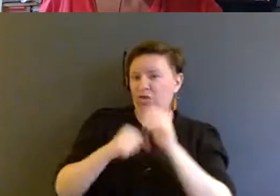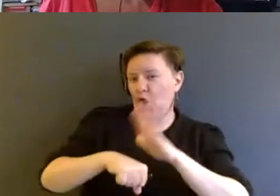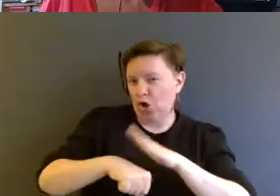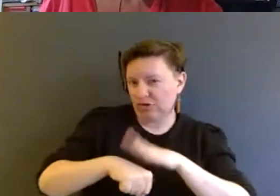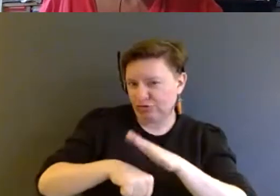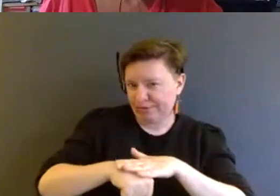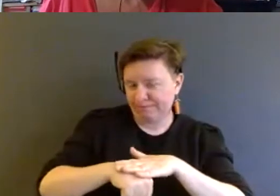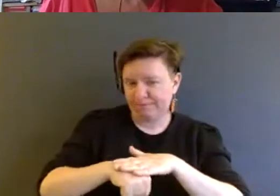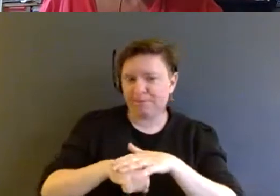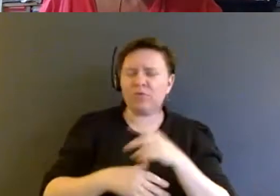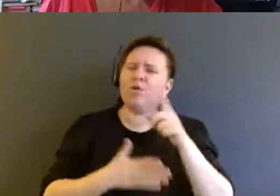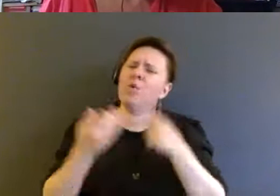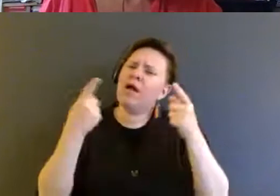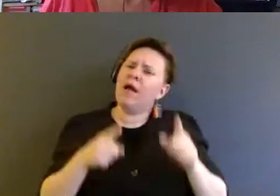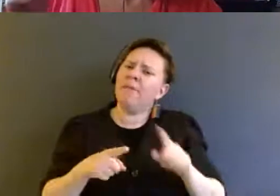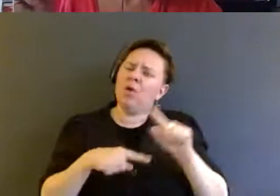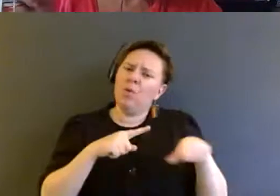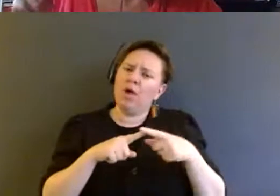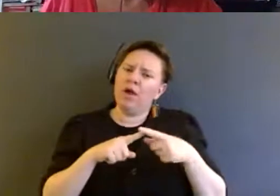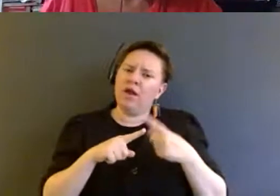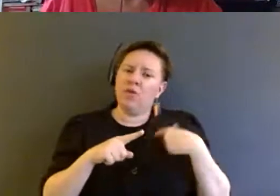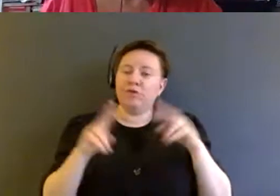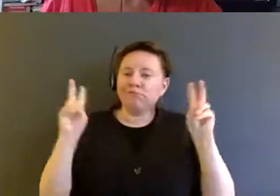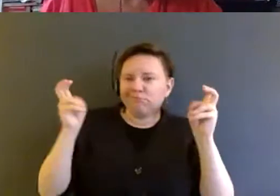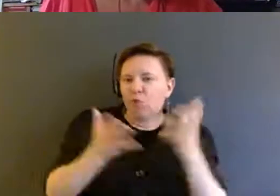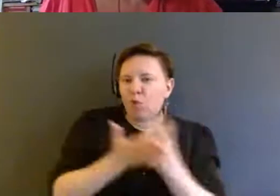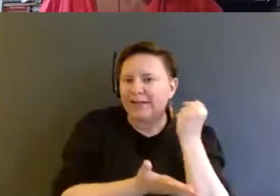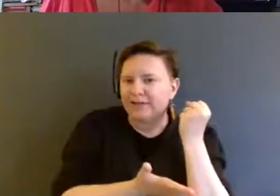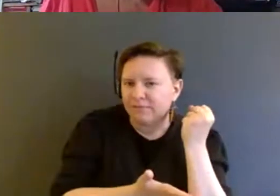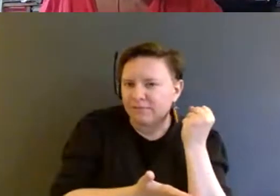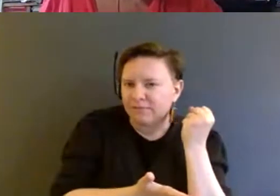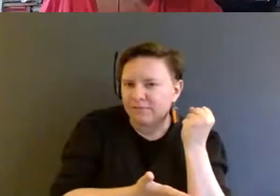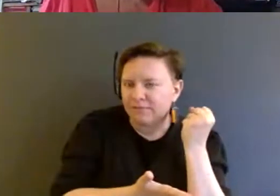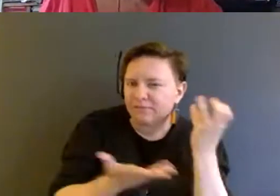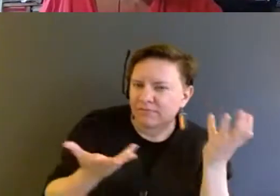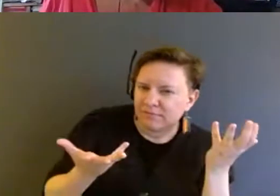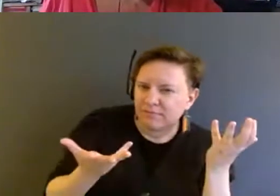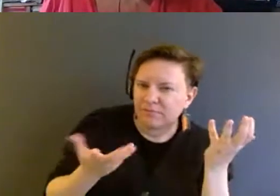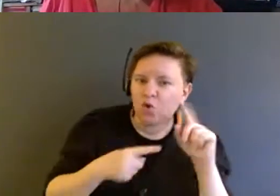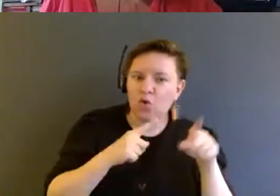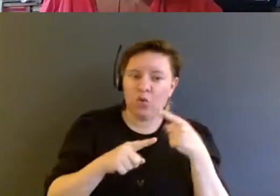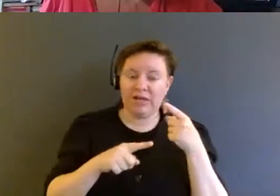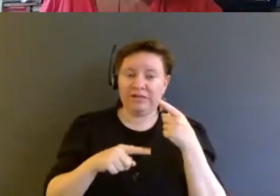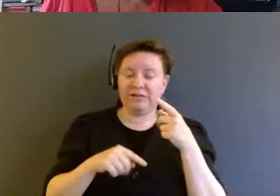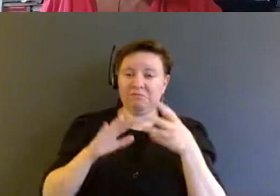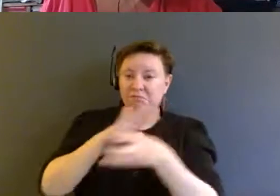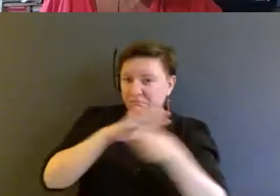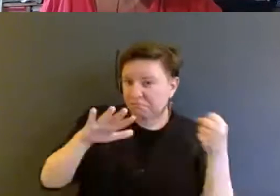What happens when we win? Once de-institutionalization becomes